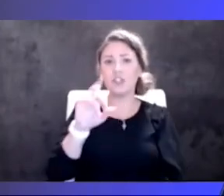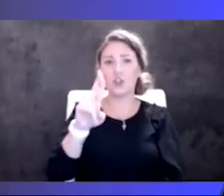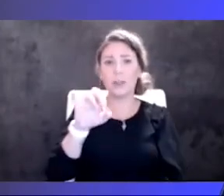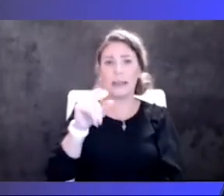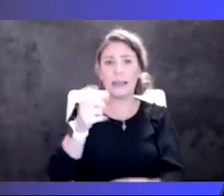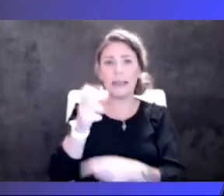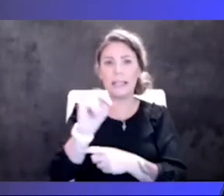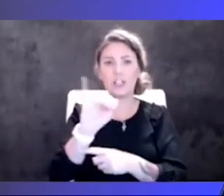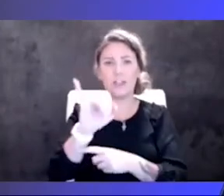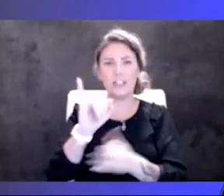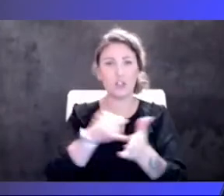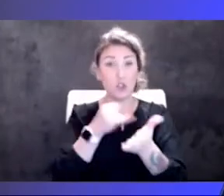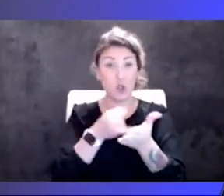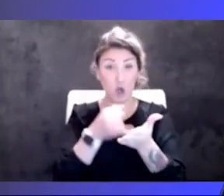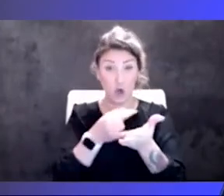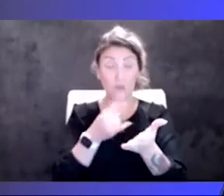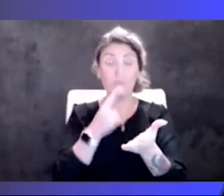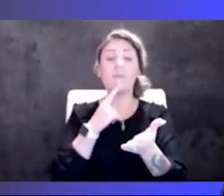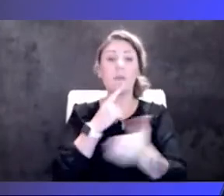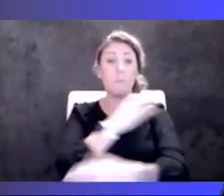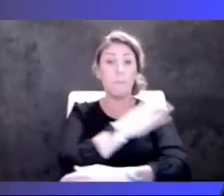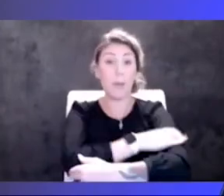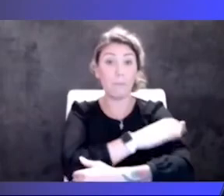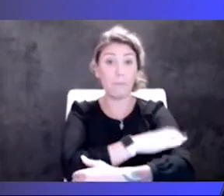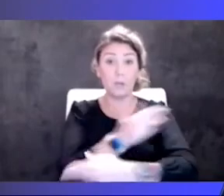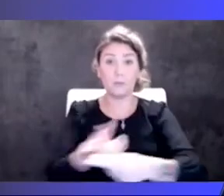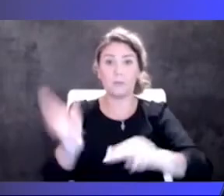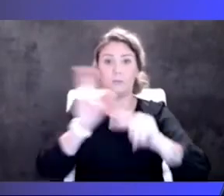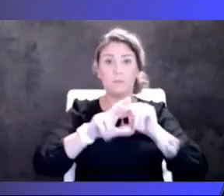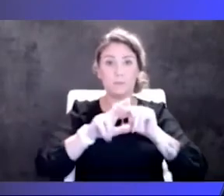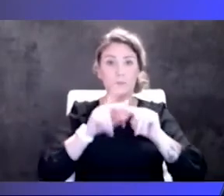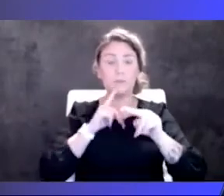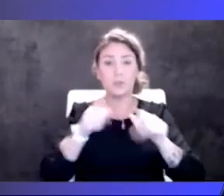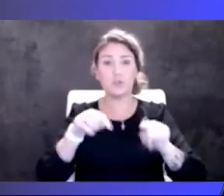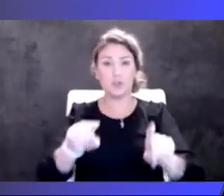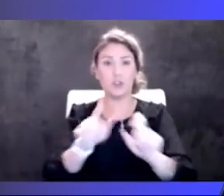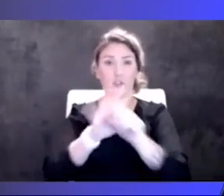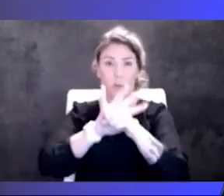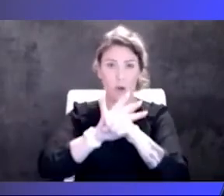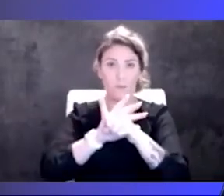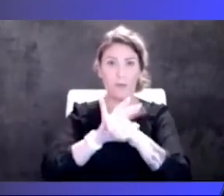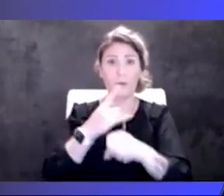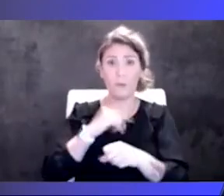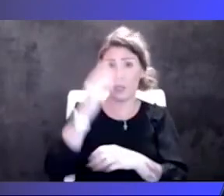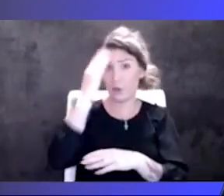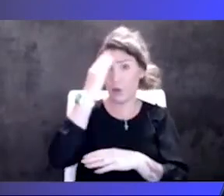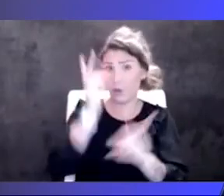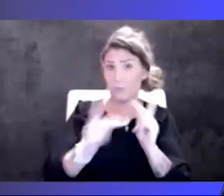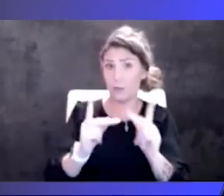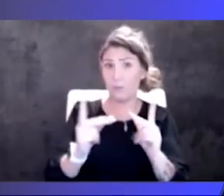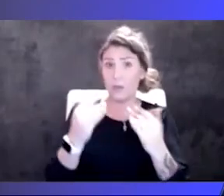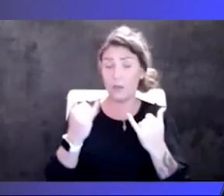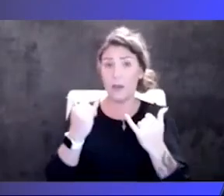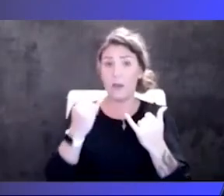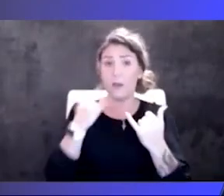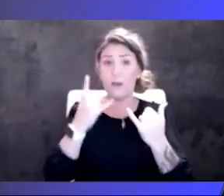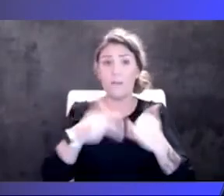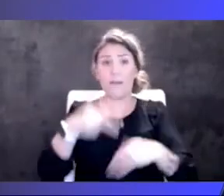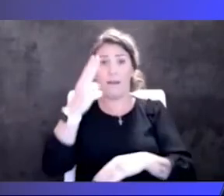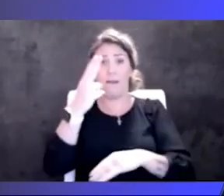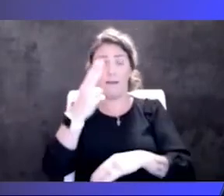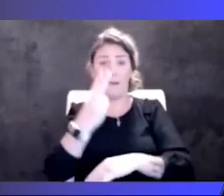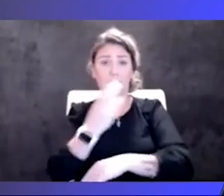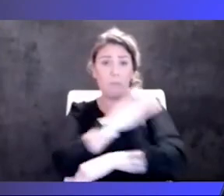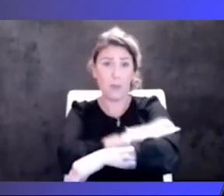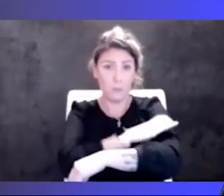that blood pressure has increased over the course of COVID. And we know, so people now have, more people have elevated blood pressure